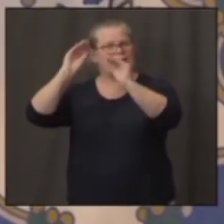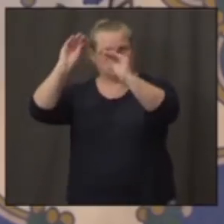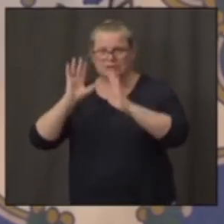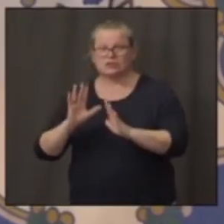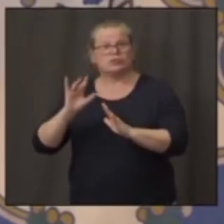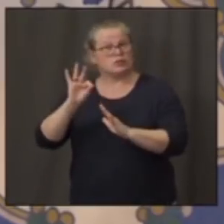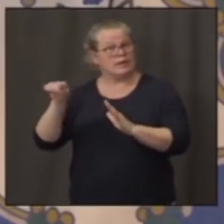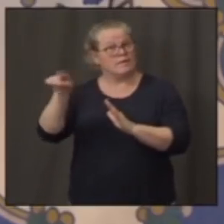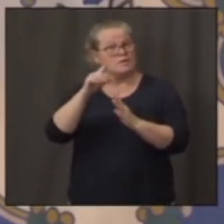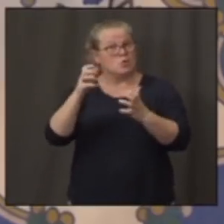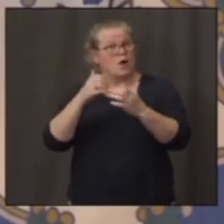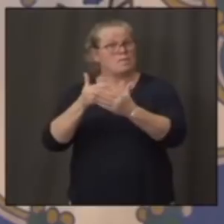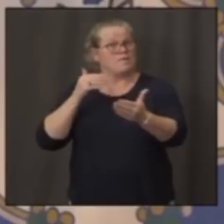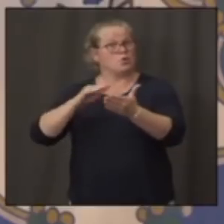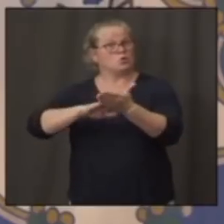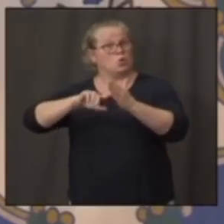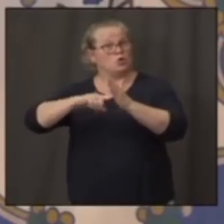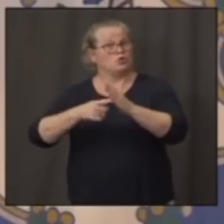year begins.